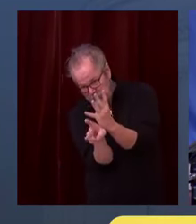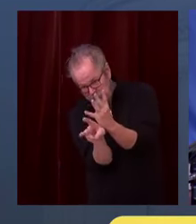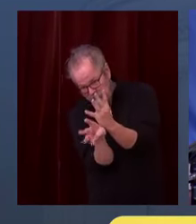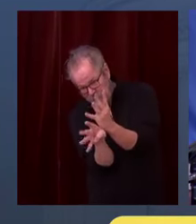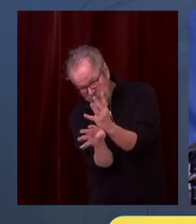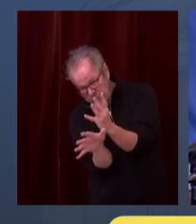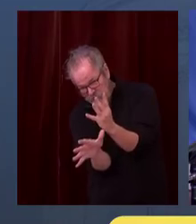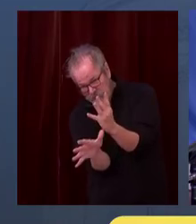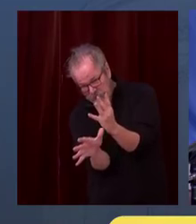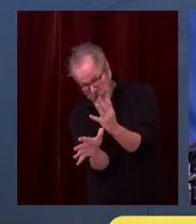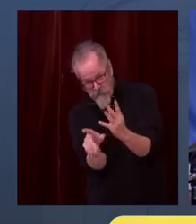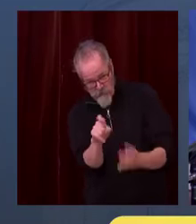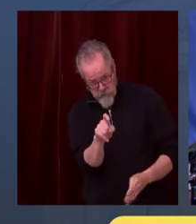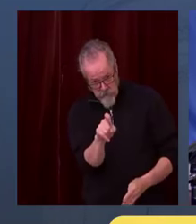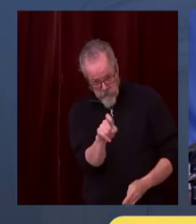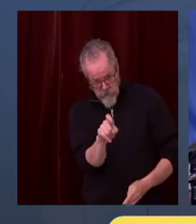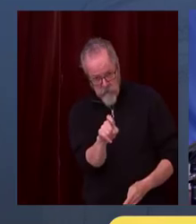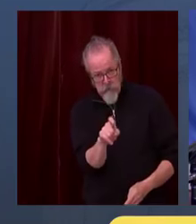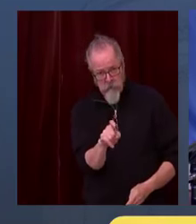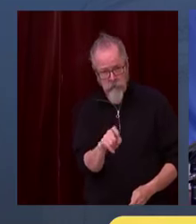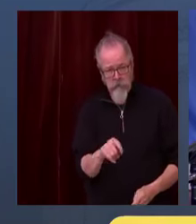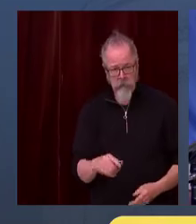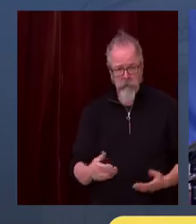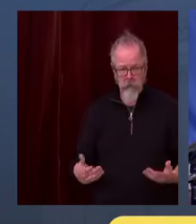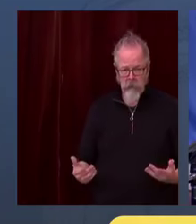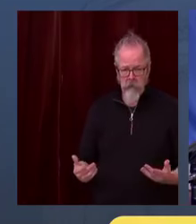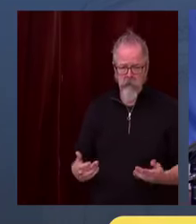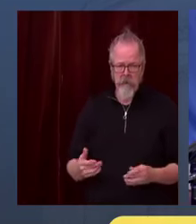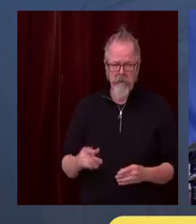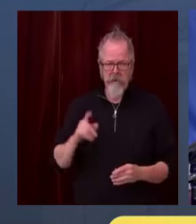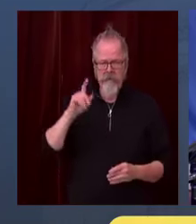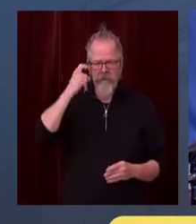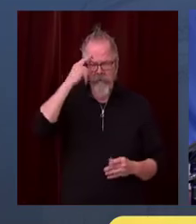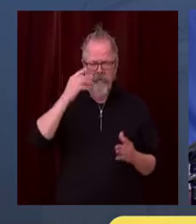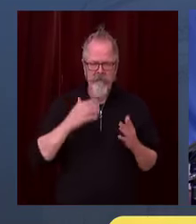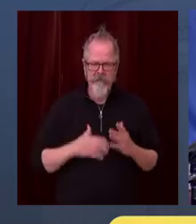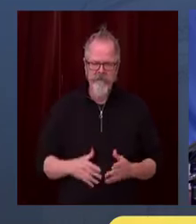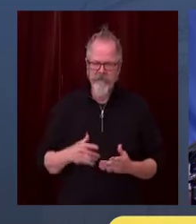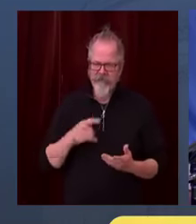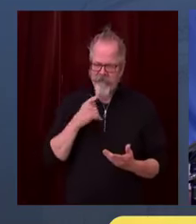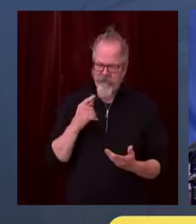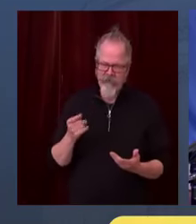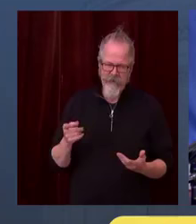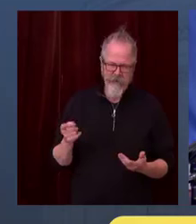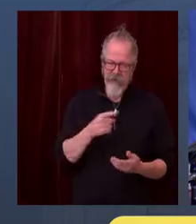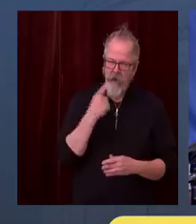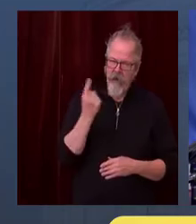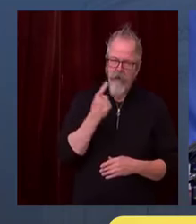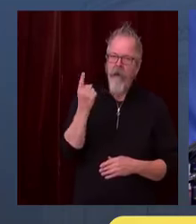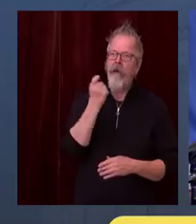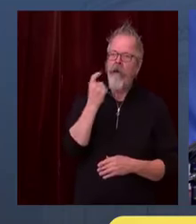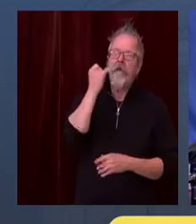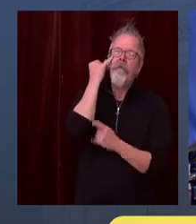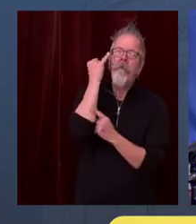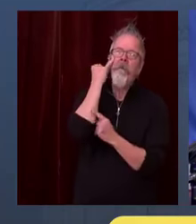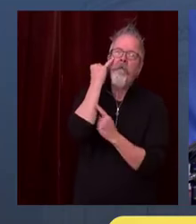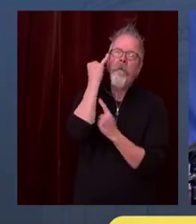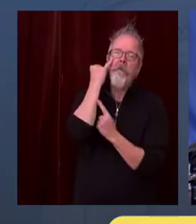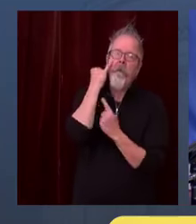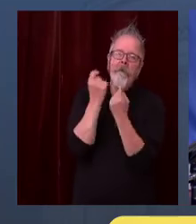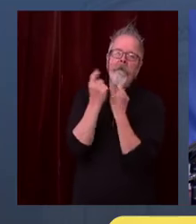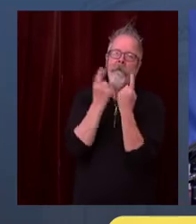accept thousands and thousands of deceased Washingtonians. We know that further restrictions could be possible. Obviously,